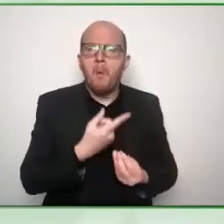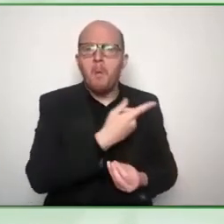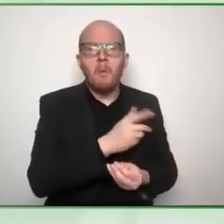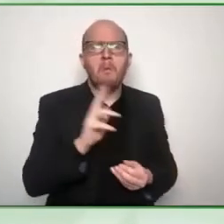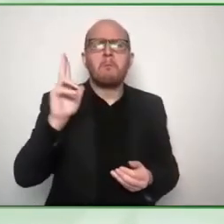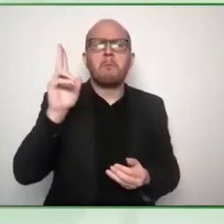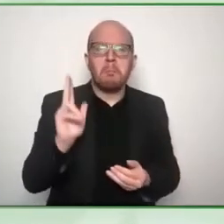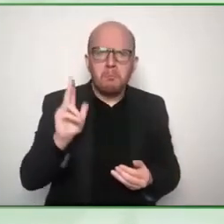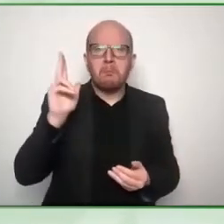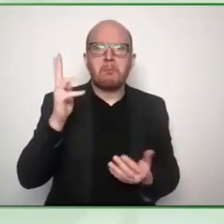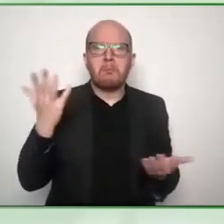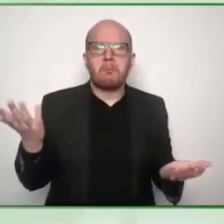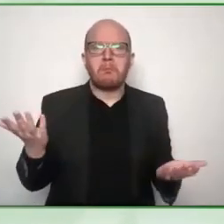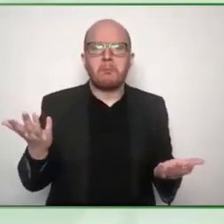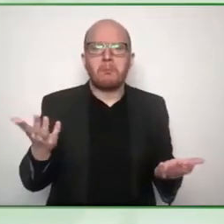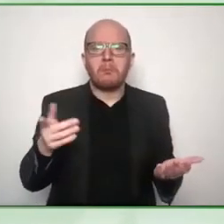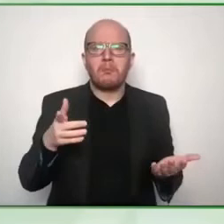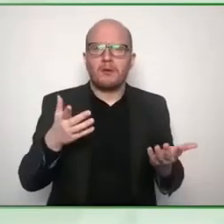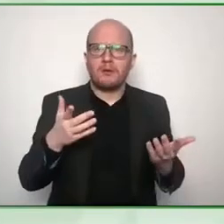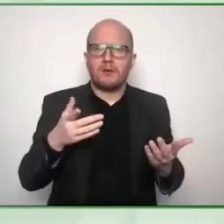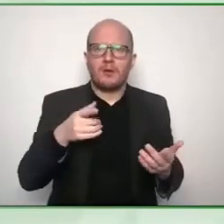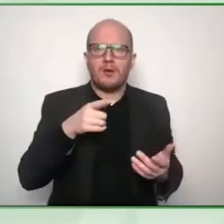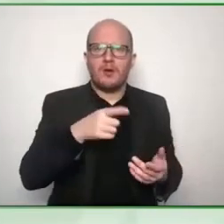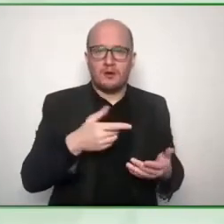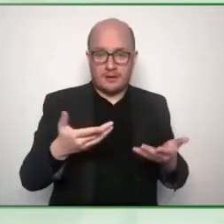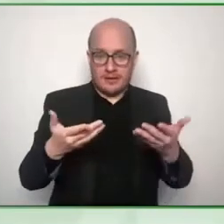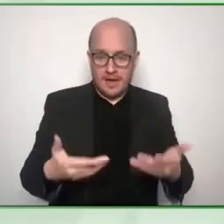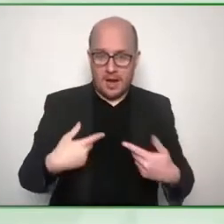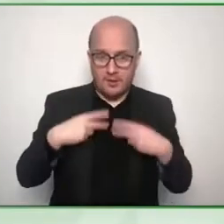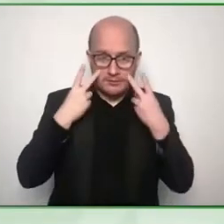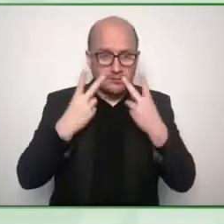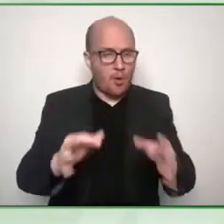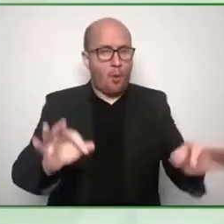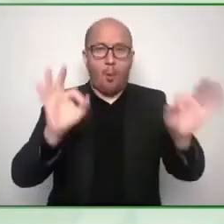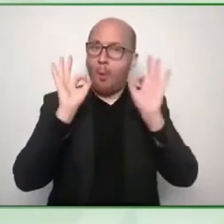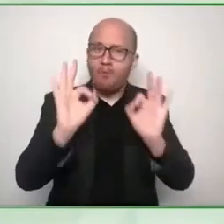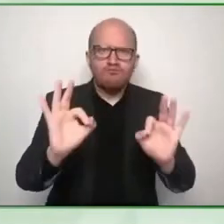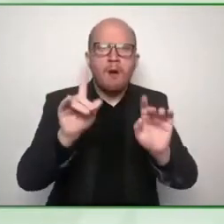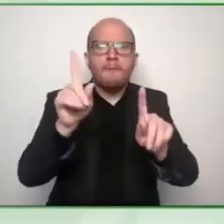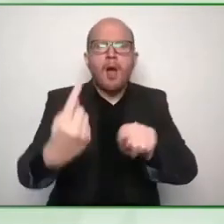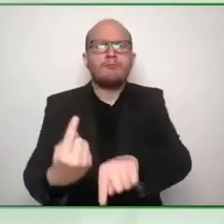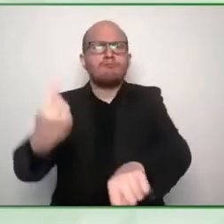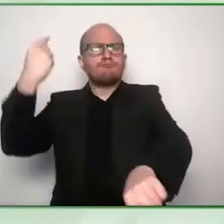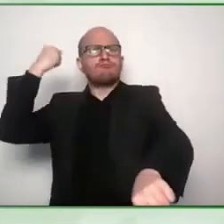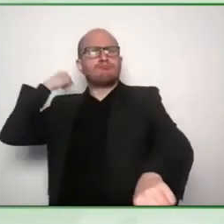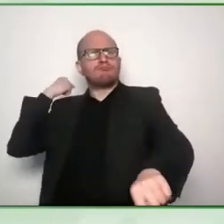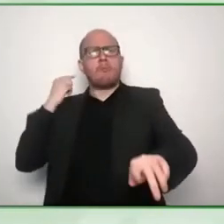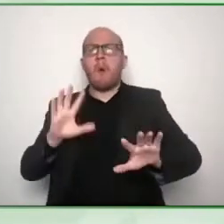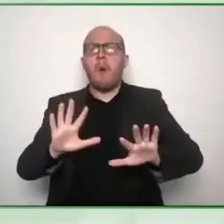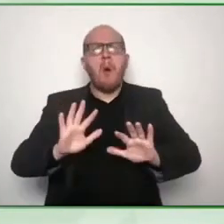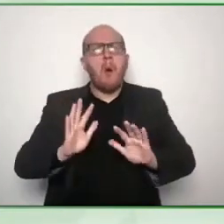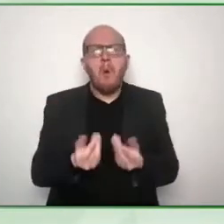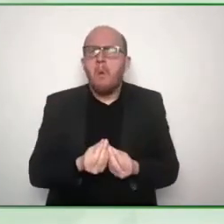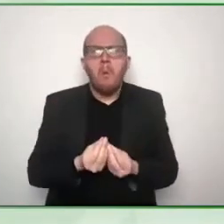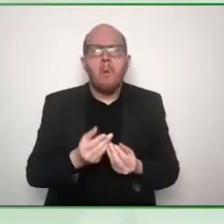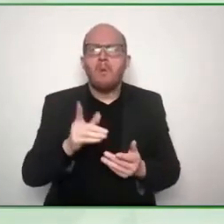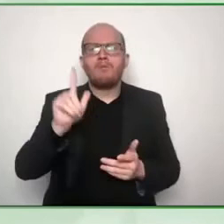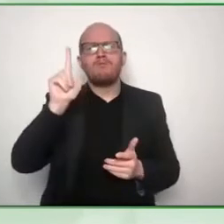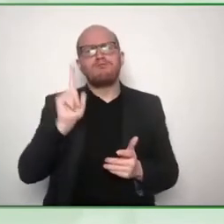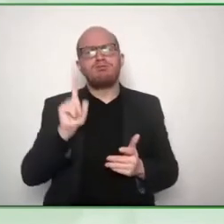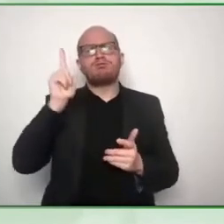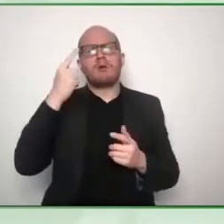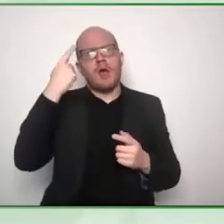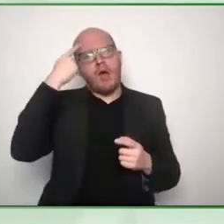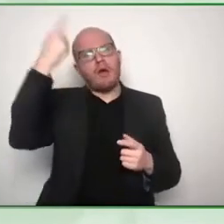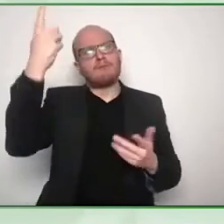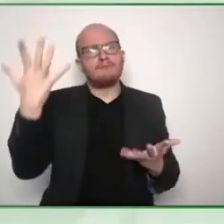an exceptional online accessibility toolkit yeah thanks robin um so our journey really